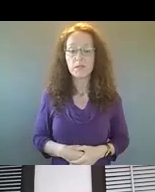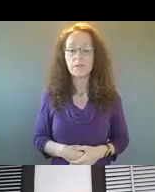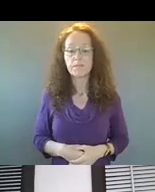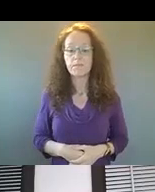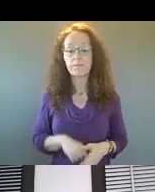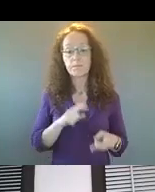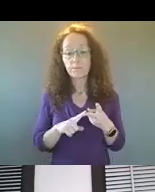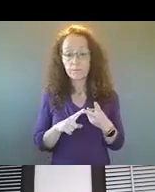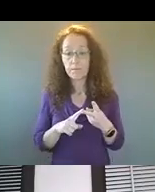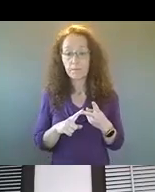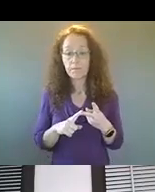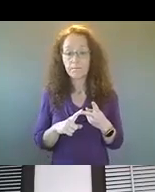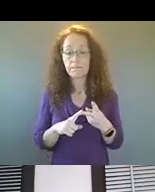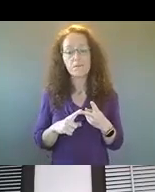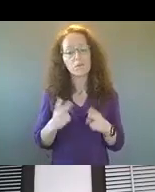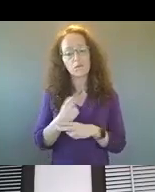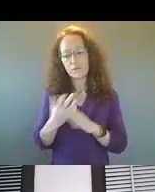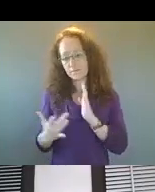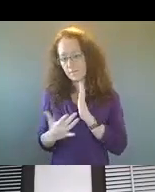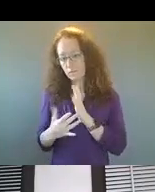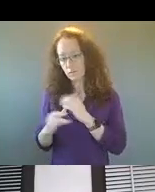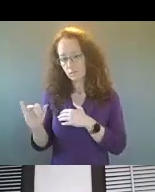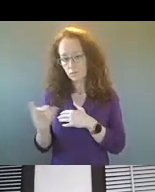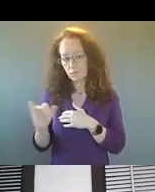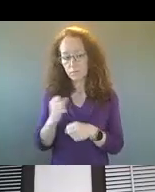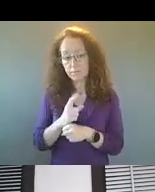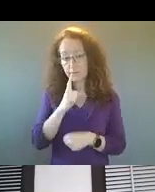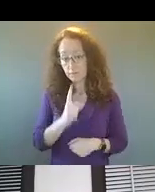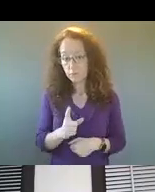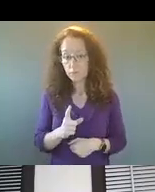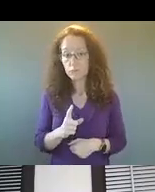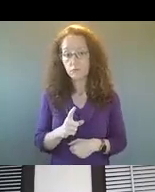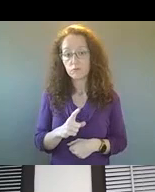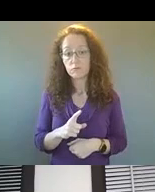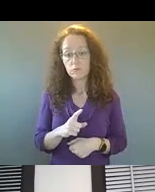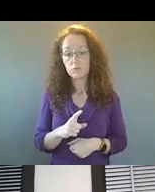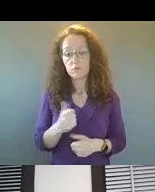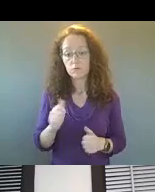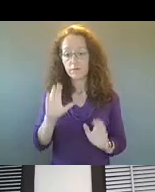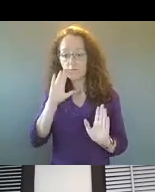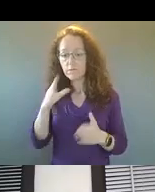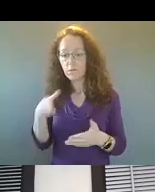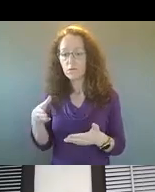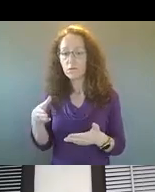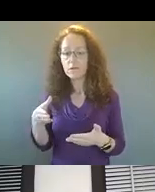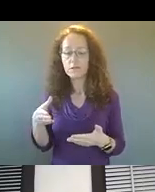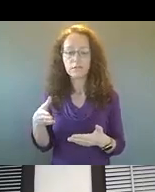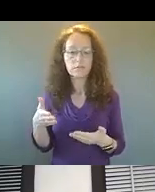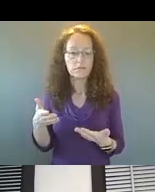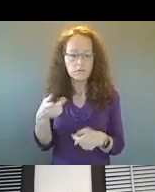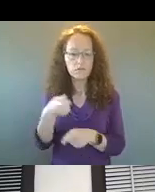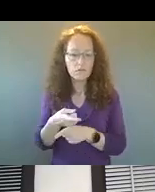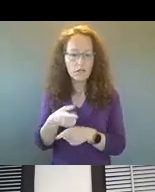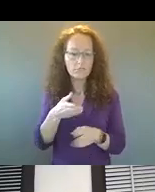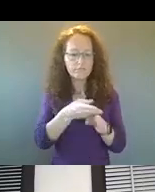along with that, you know, just the use of technology to, to ensure that we're, we're, we're trying to focus on the right areas, uh, and, and going